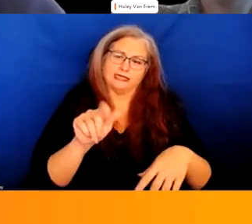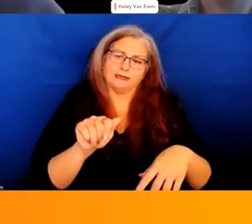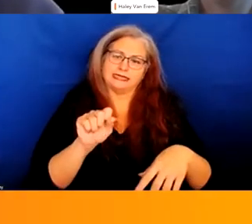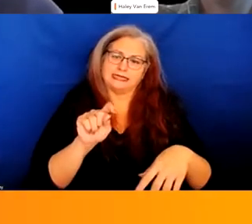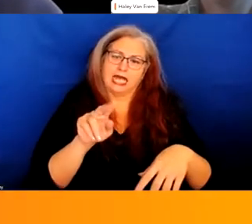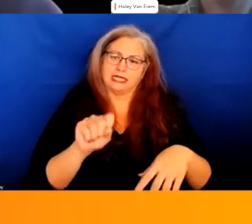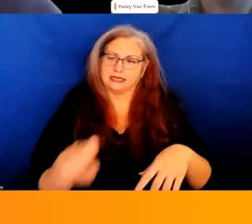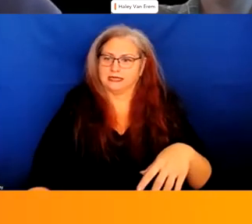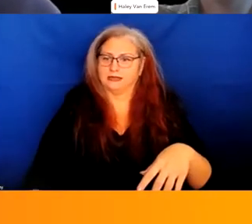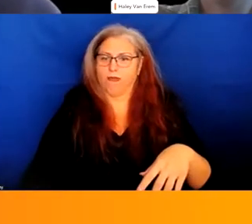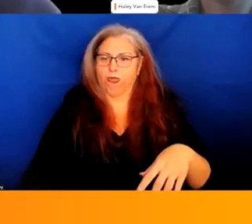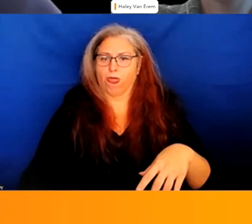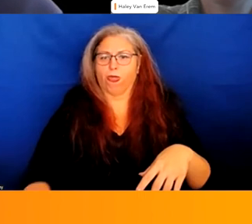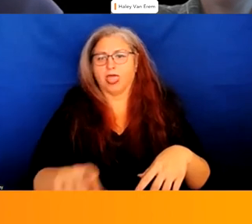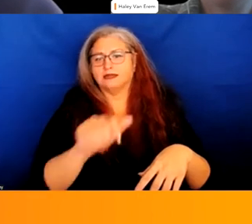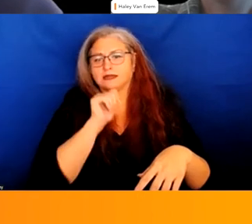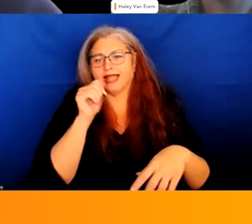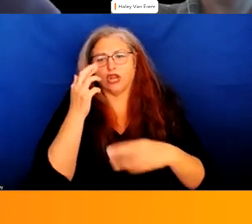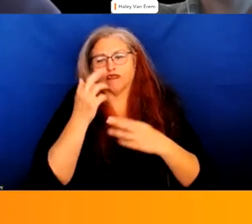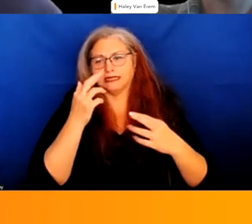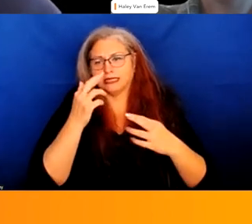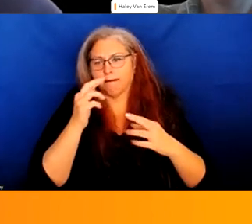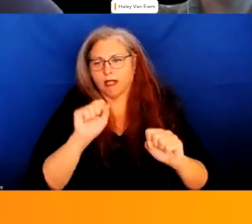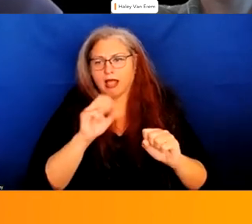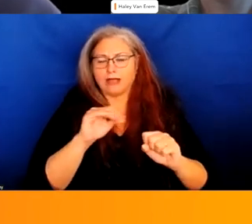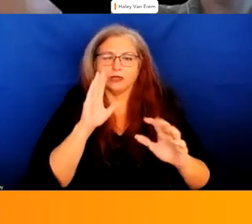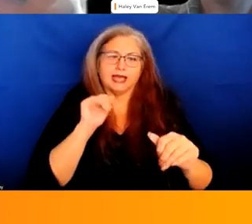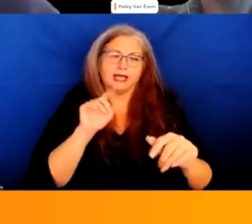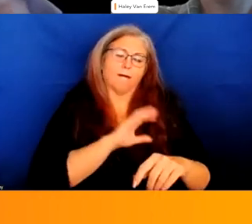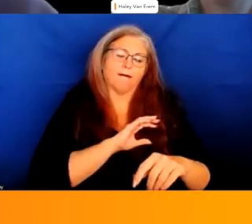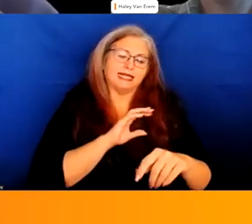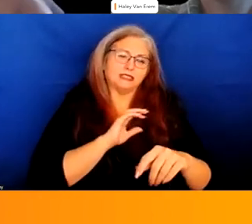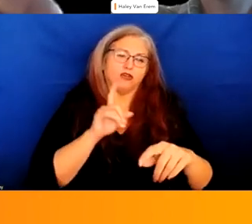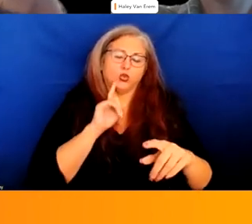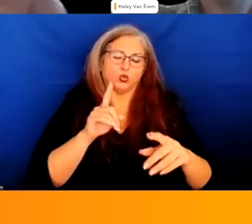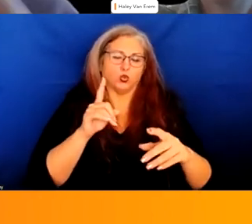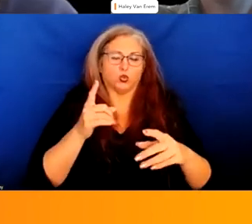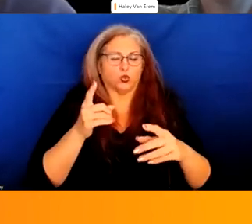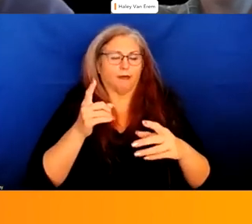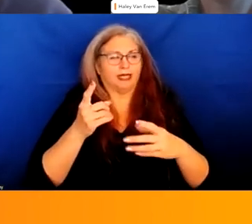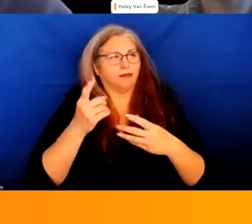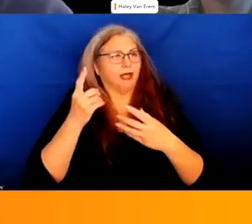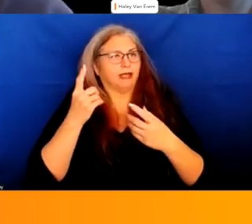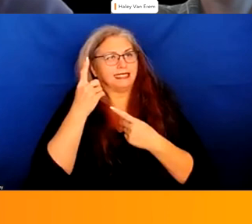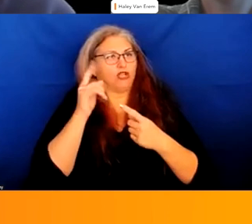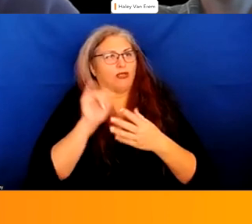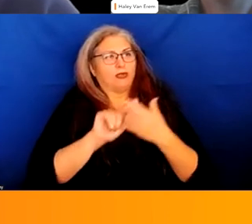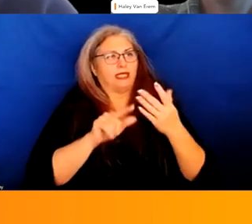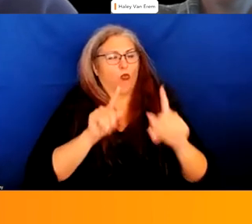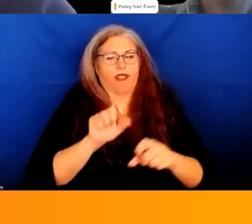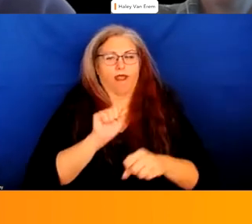that we're being a little bit unreasonable um and expecting police officers to take these sorts of things into account on the job